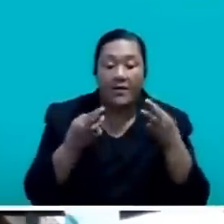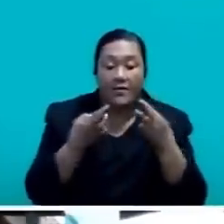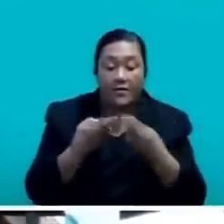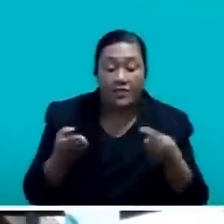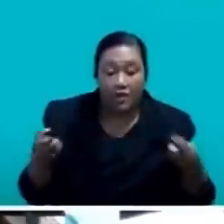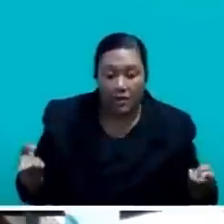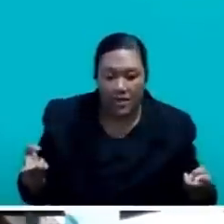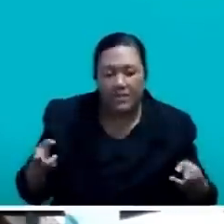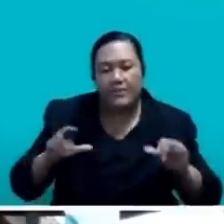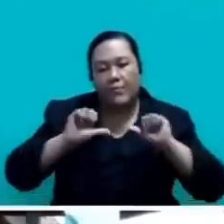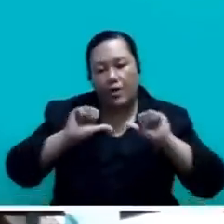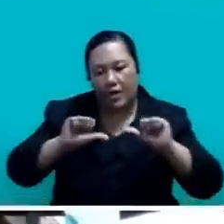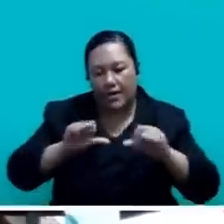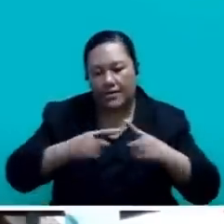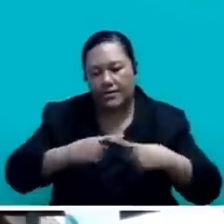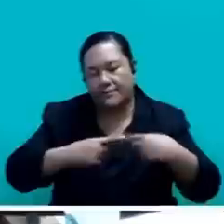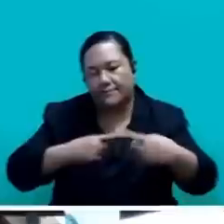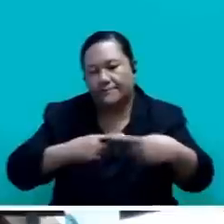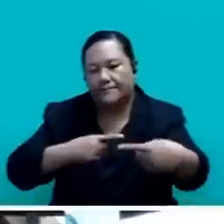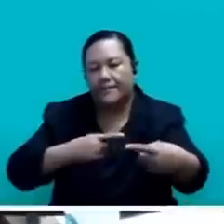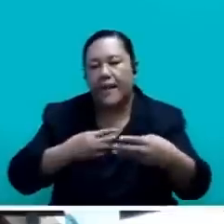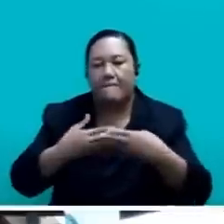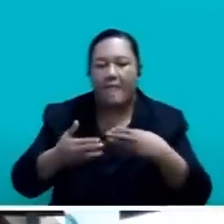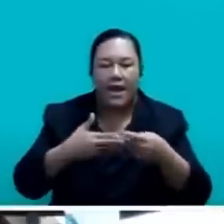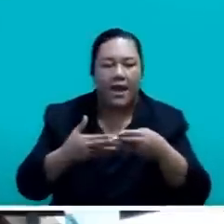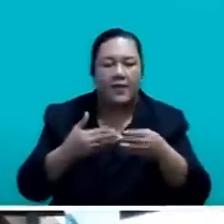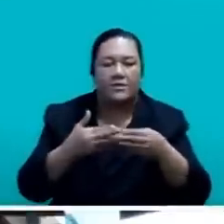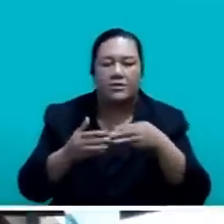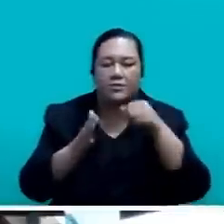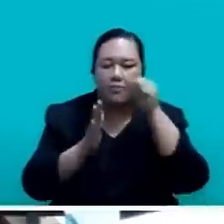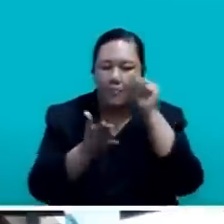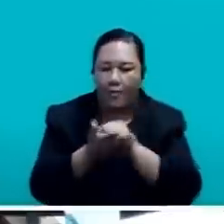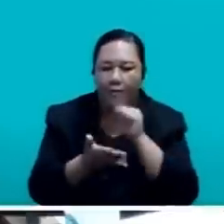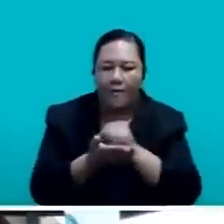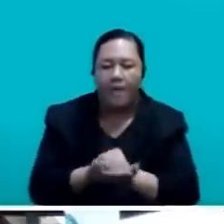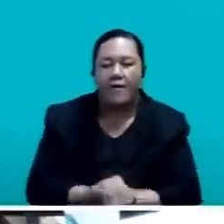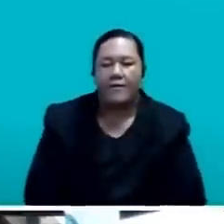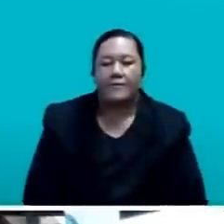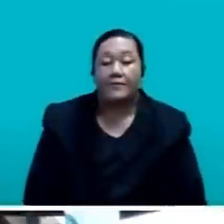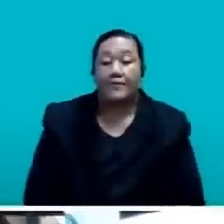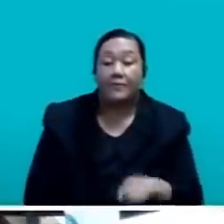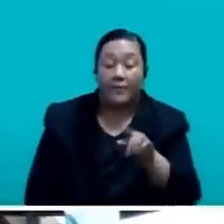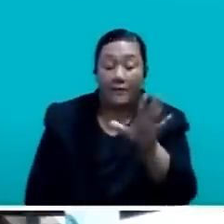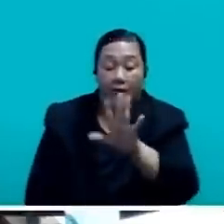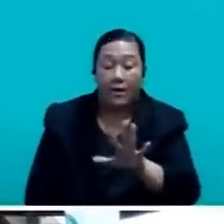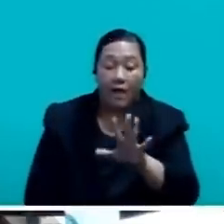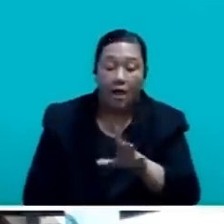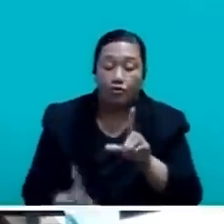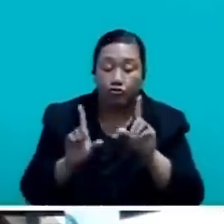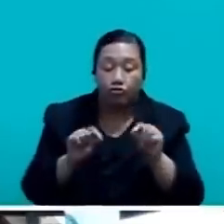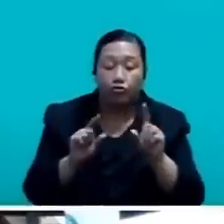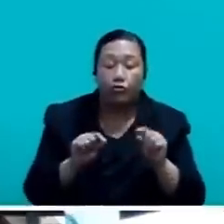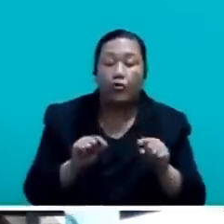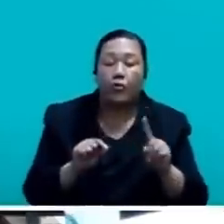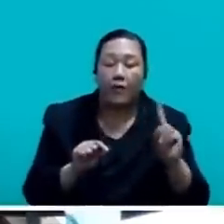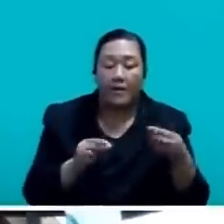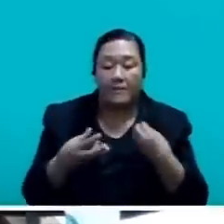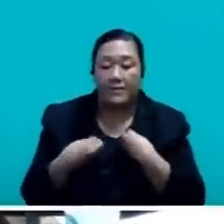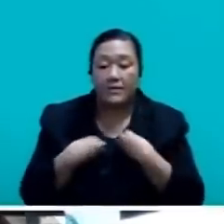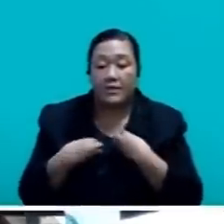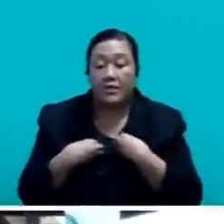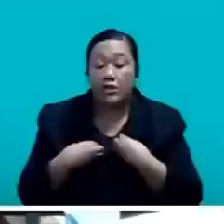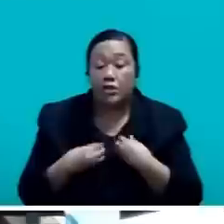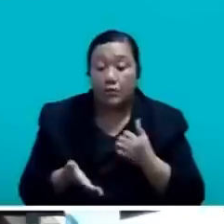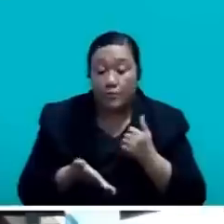and managed. Mr. Speaker, on the area of ease of doing business, to sustainably support the